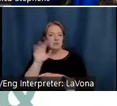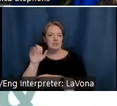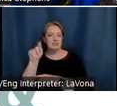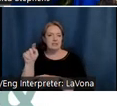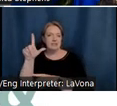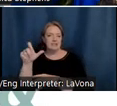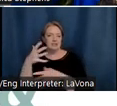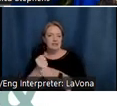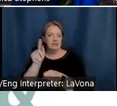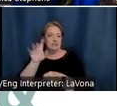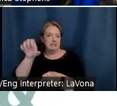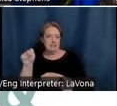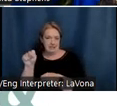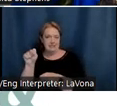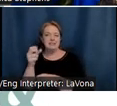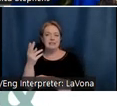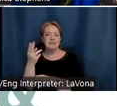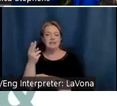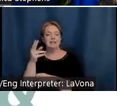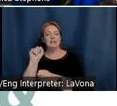is Lavona Andrew Carson.